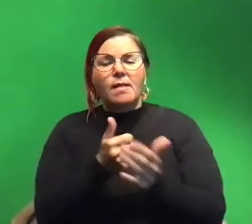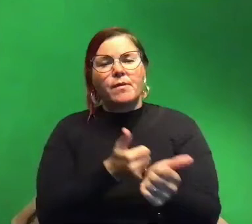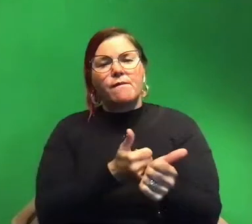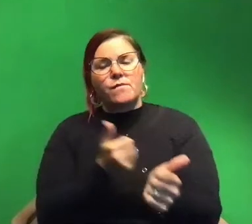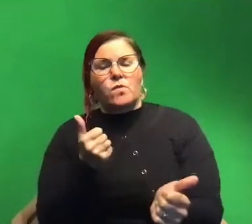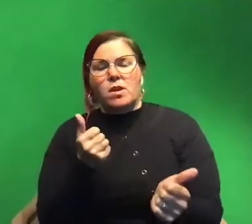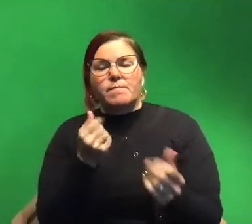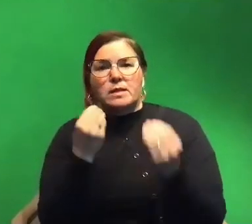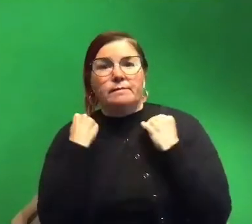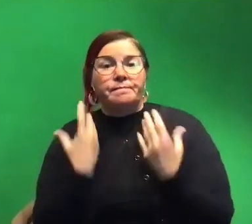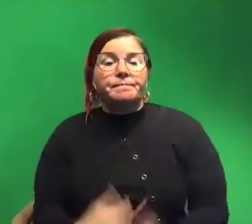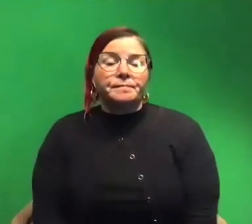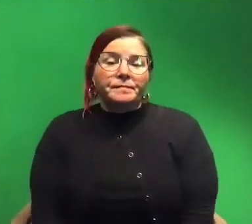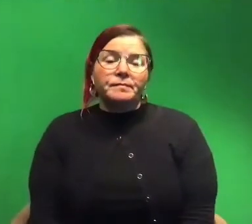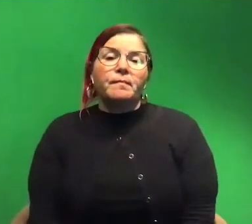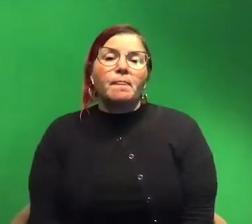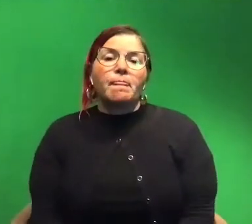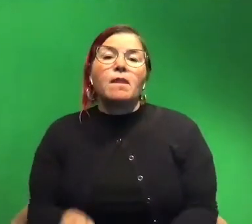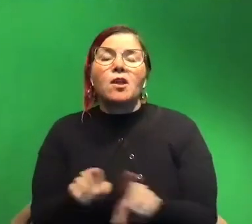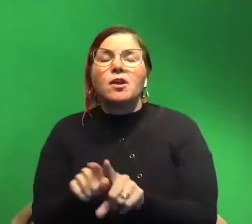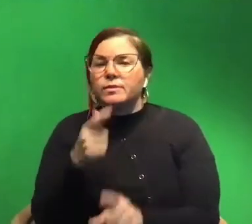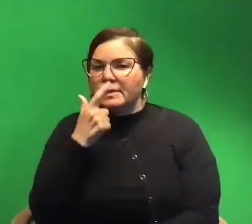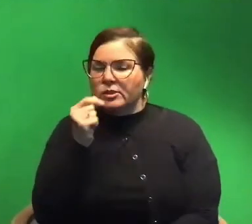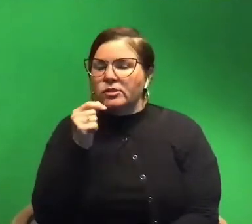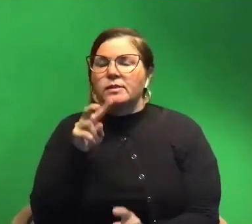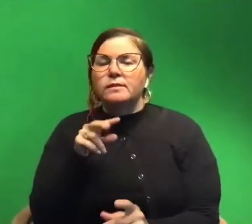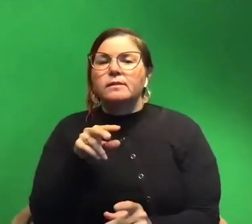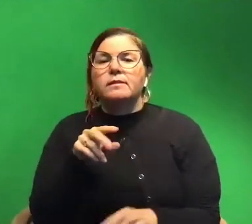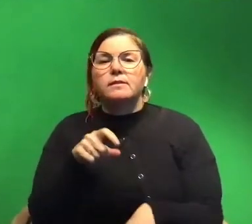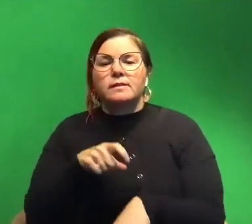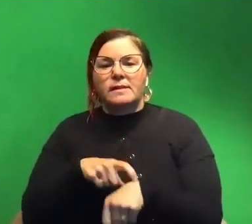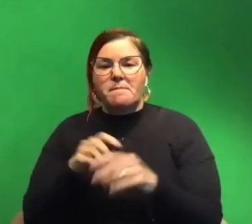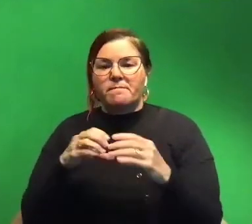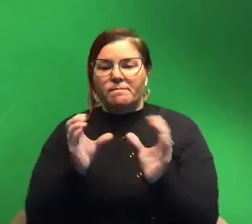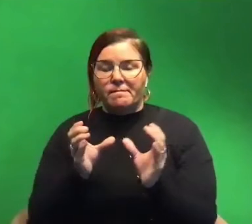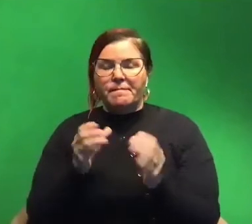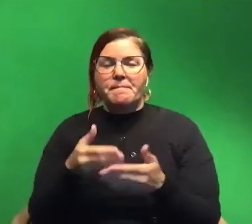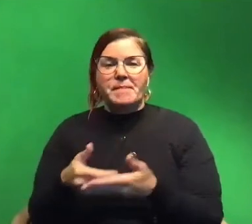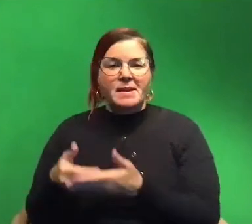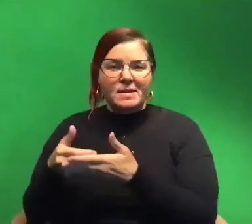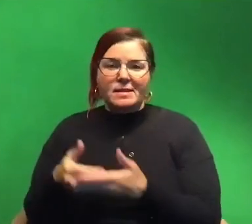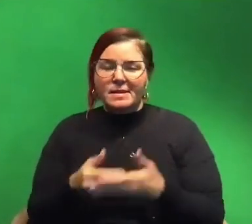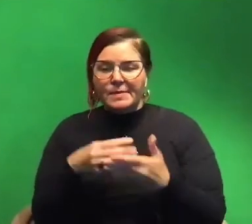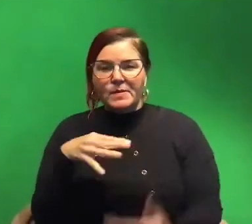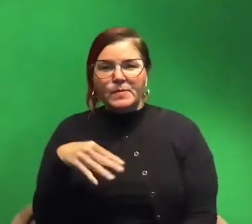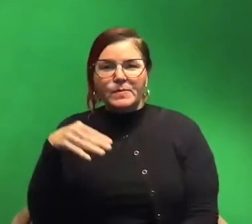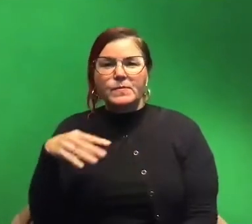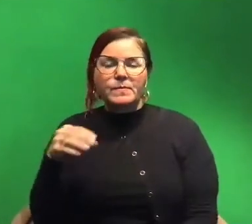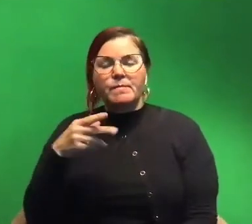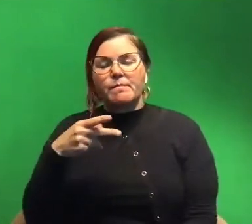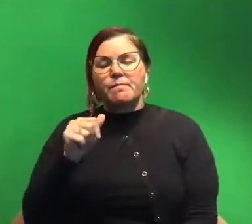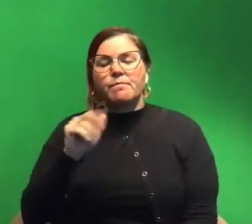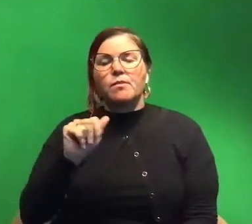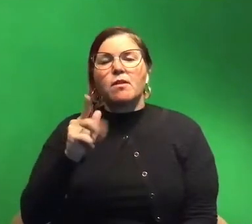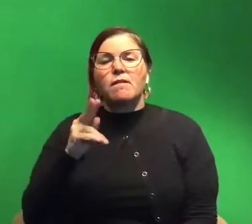predators. And I was also interested in looking at this from the time they hatch out as little itty-bitty para larvae is what we call